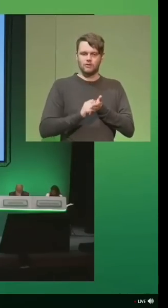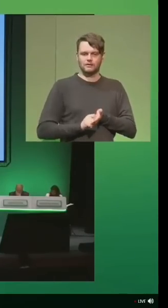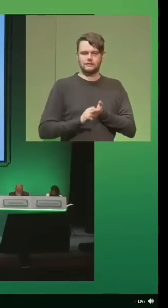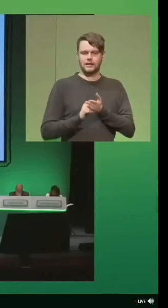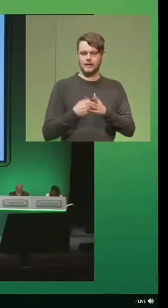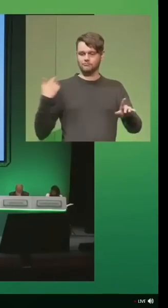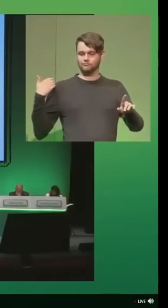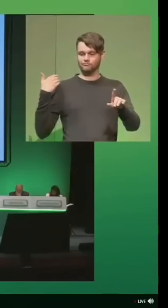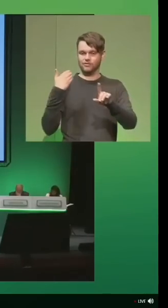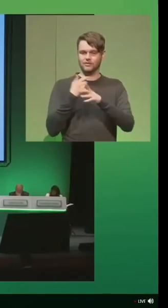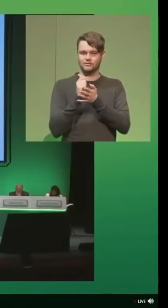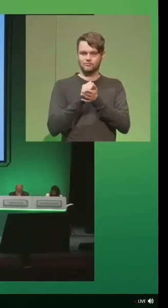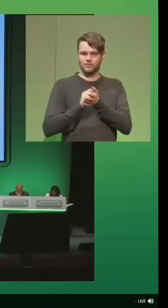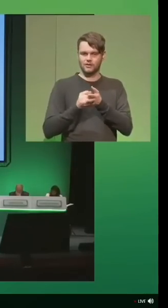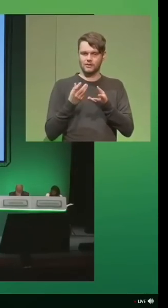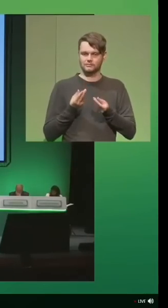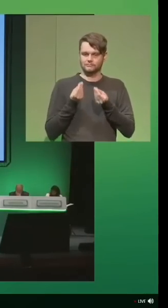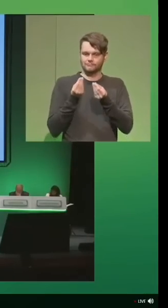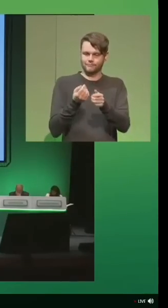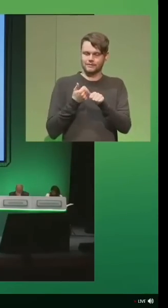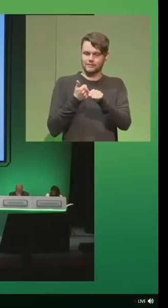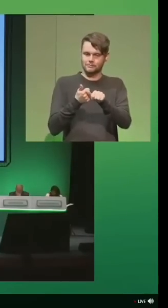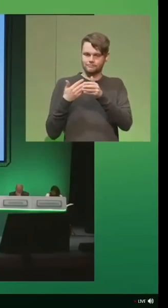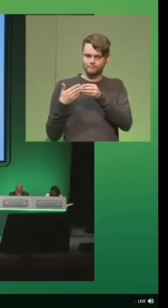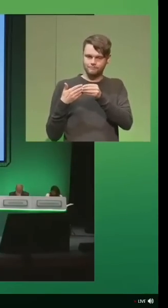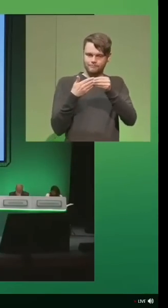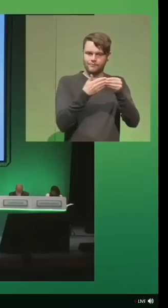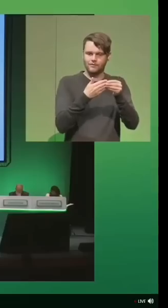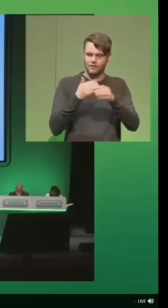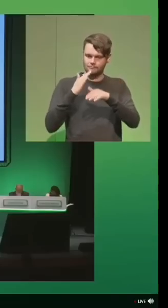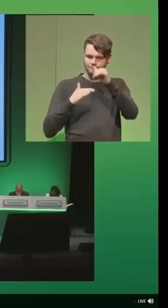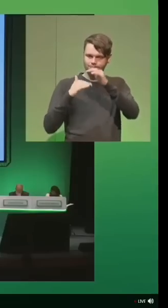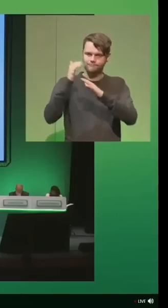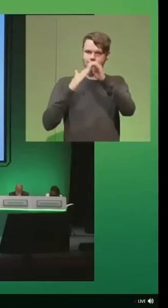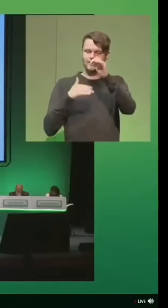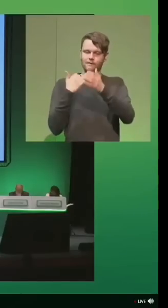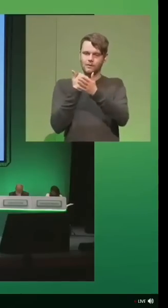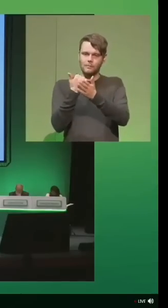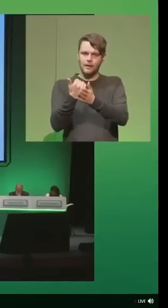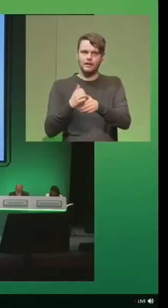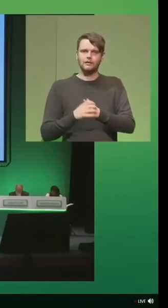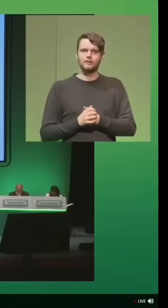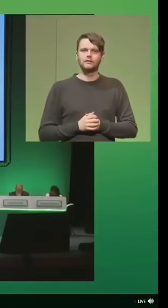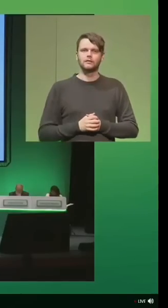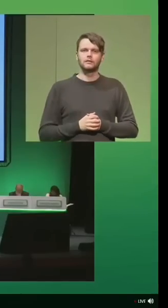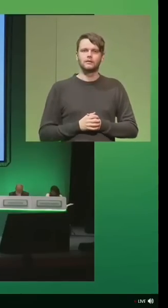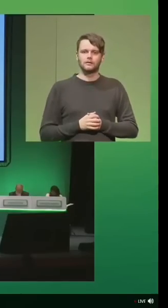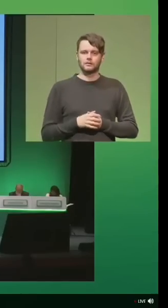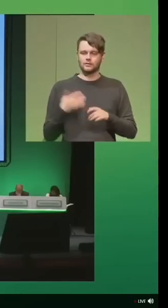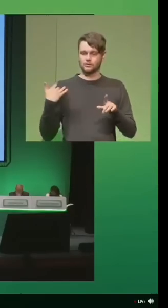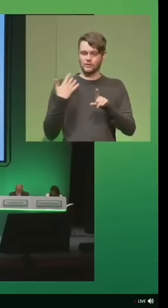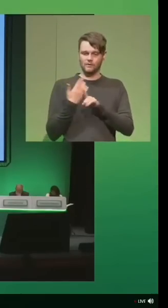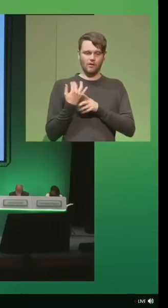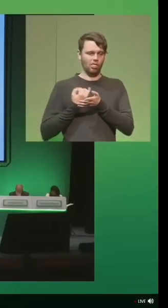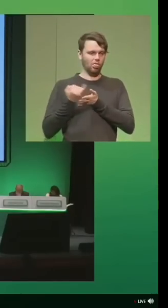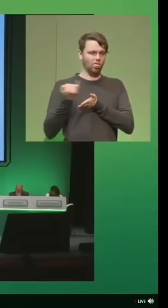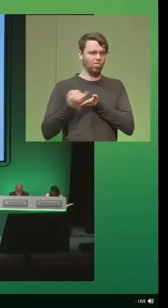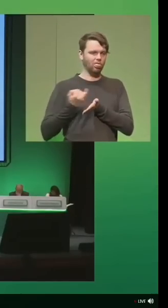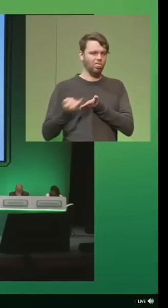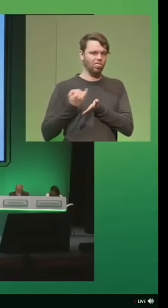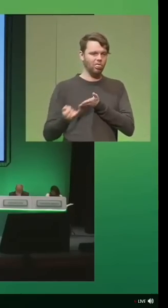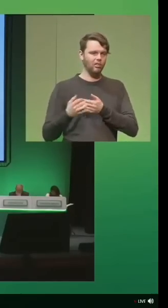predecessors, offering to guide you with the rebuilding of the bank, to a man who will refuse my offers.